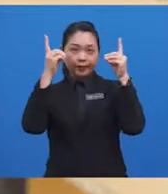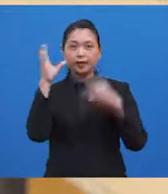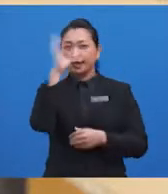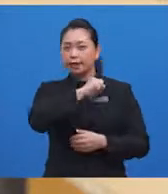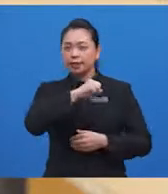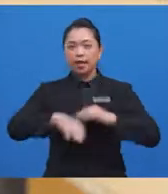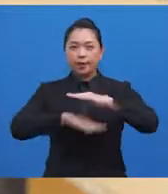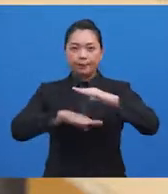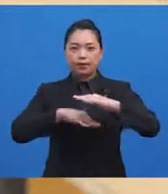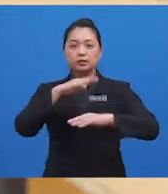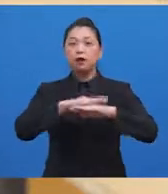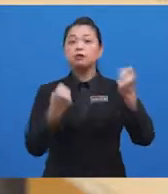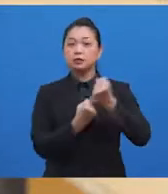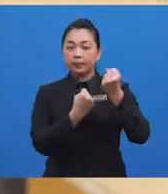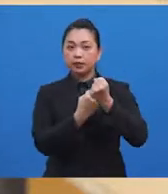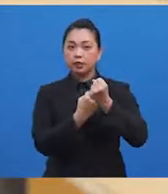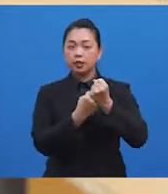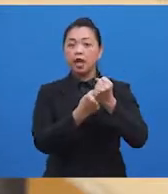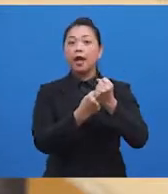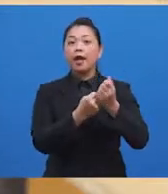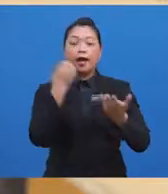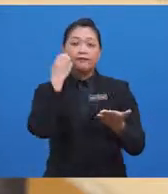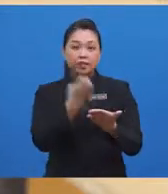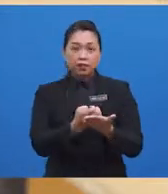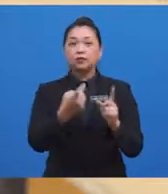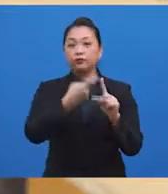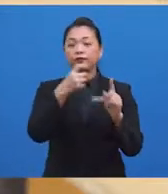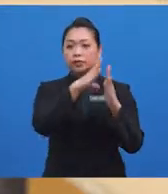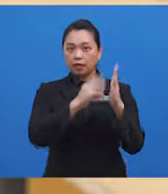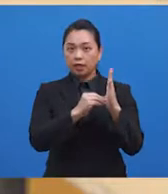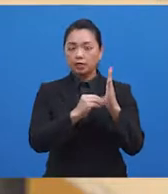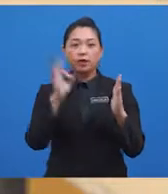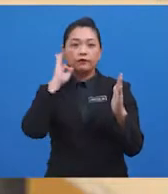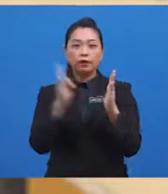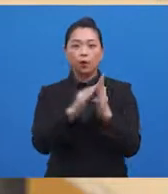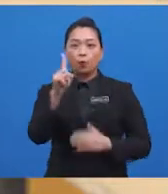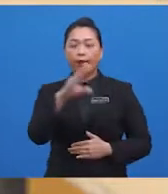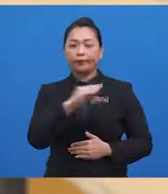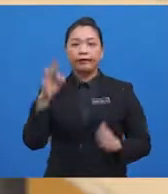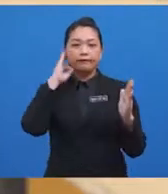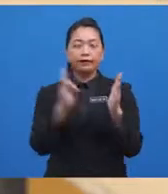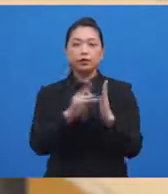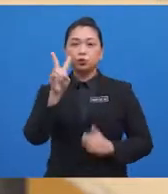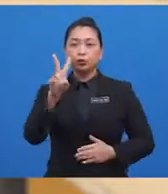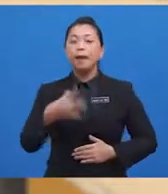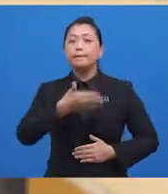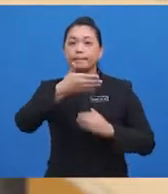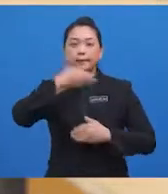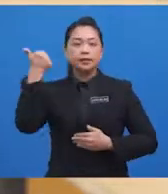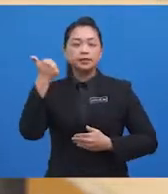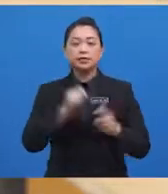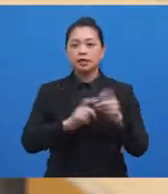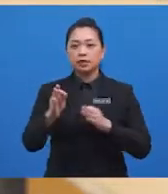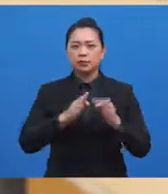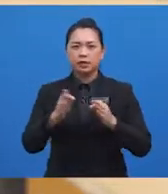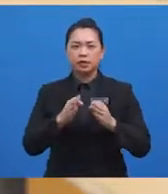based on supporting evidence from the text. Figure 1 and Figure 2 best explains the